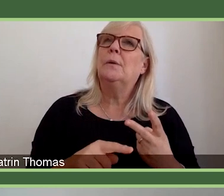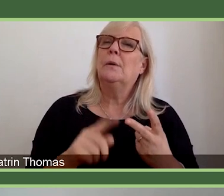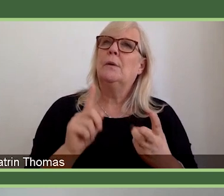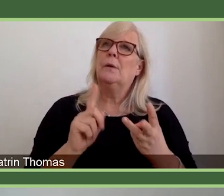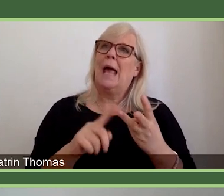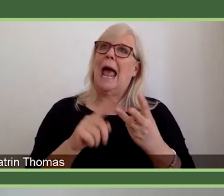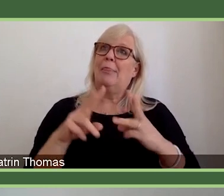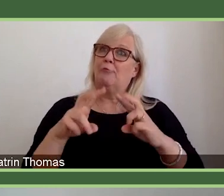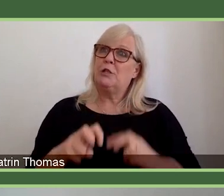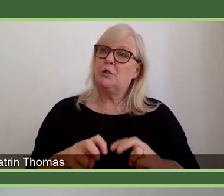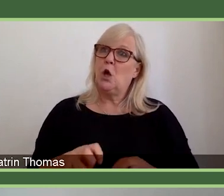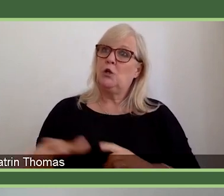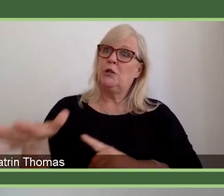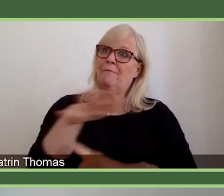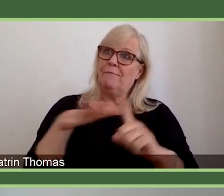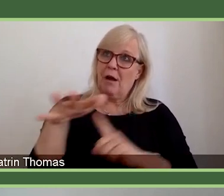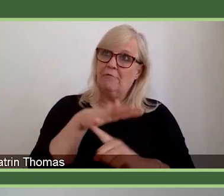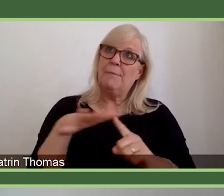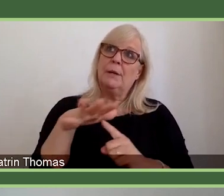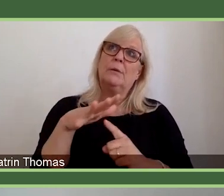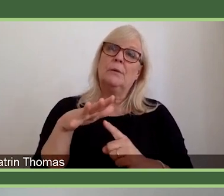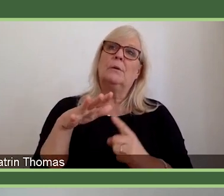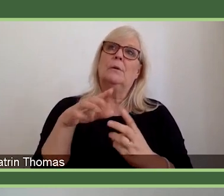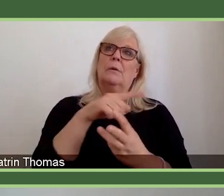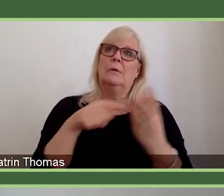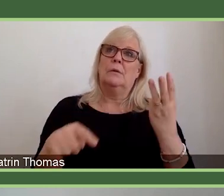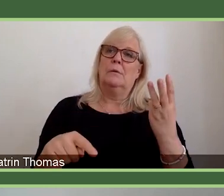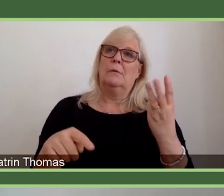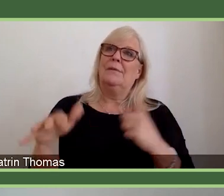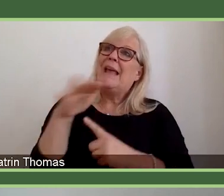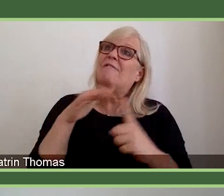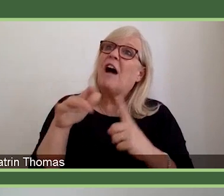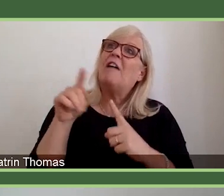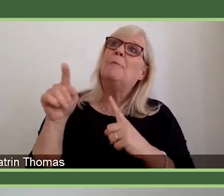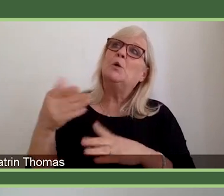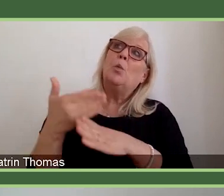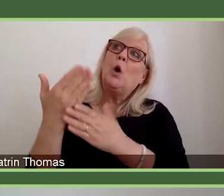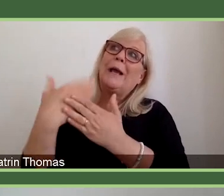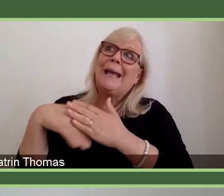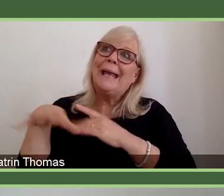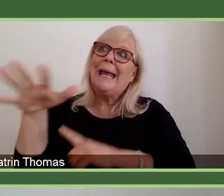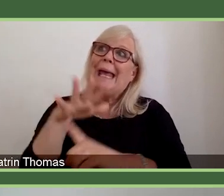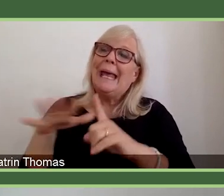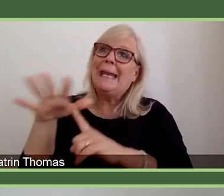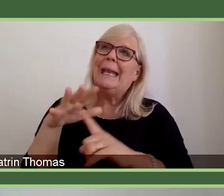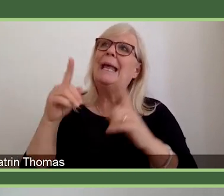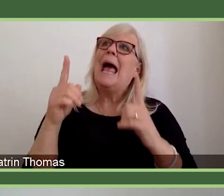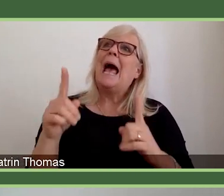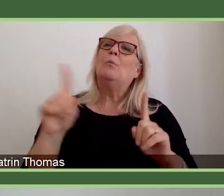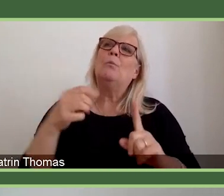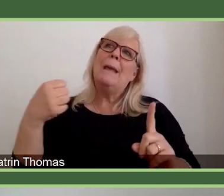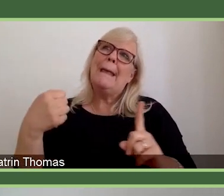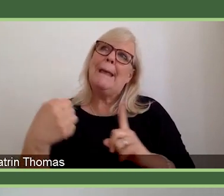environment, both the research environment that the applicants are in, and their influence and impact on their local research environment.